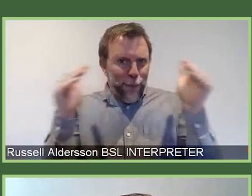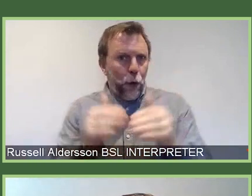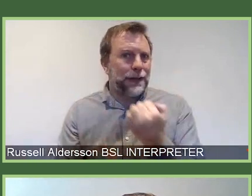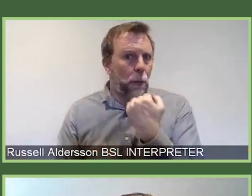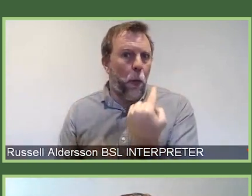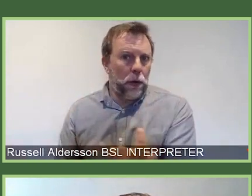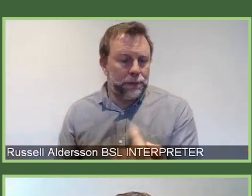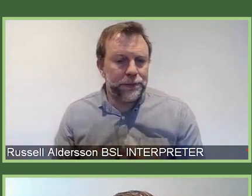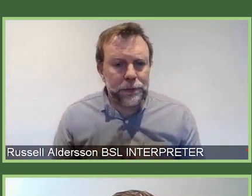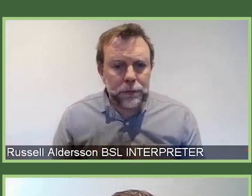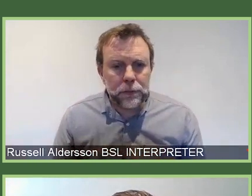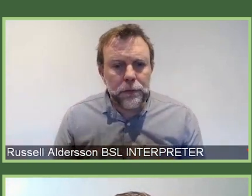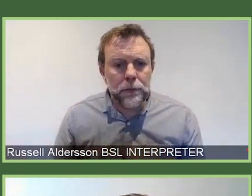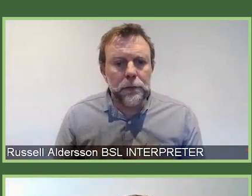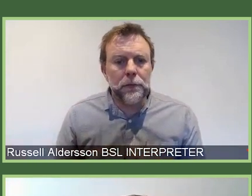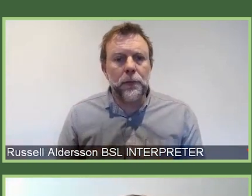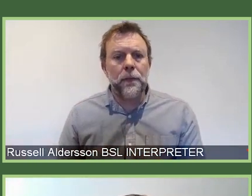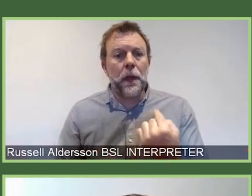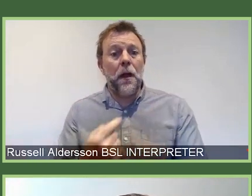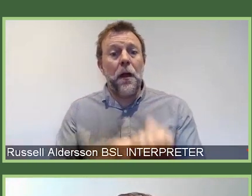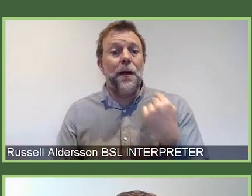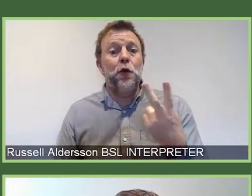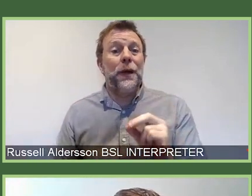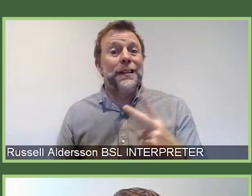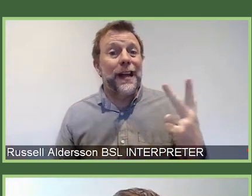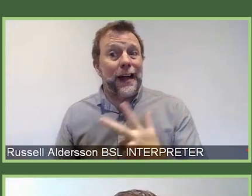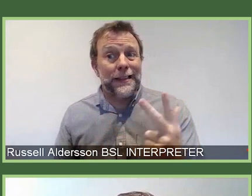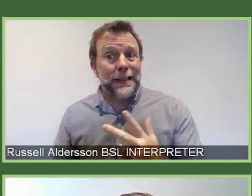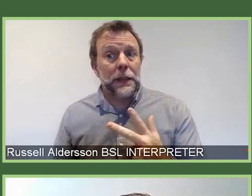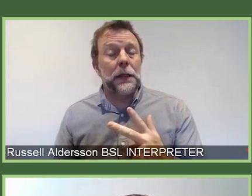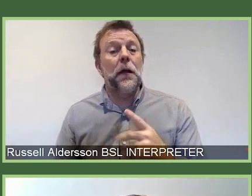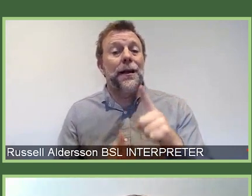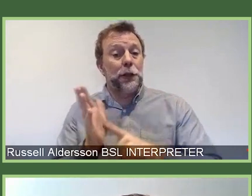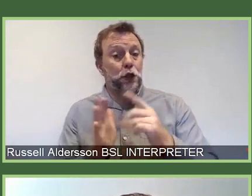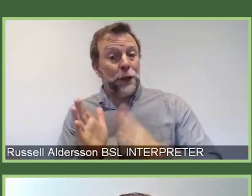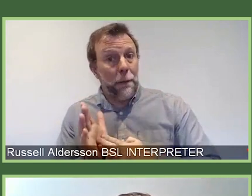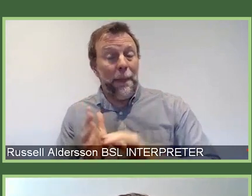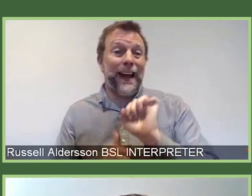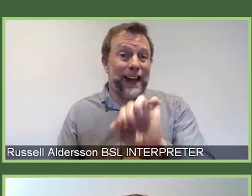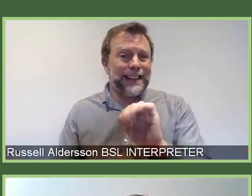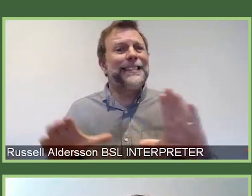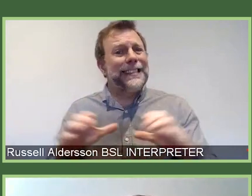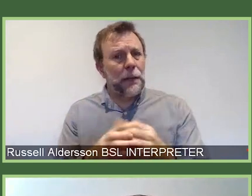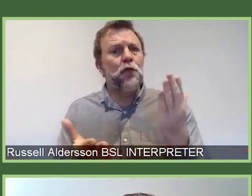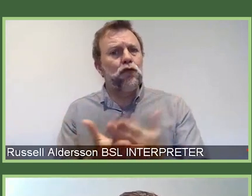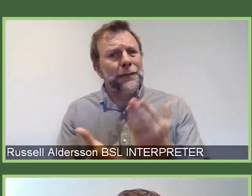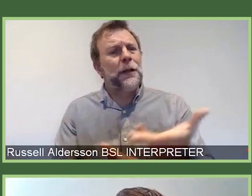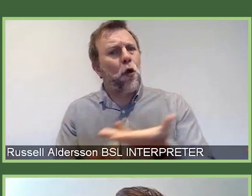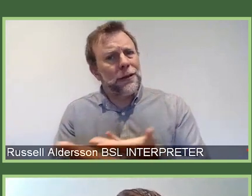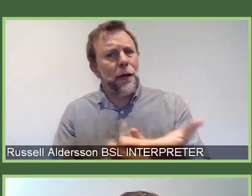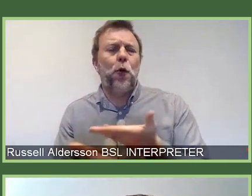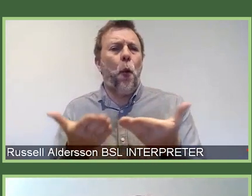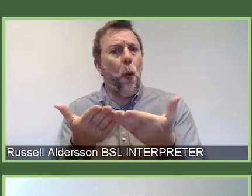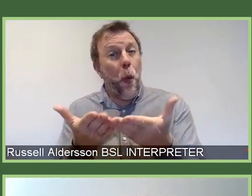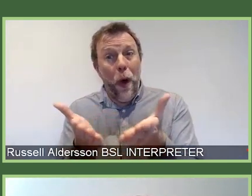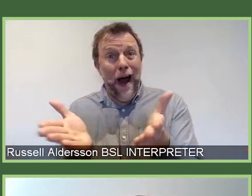The review was launched back in 2018, and as part of it, Jim and his team really consulted very widely and broadly,